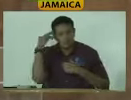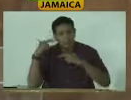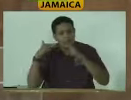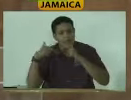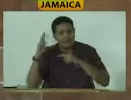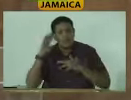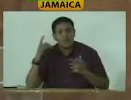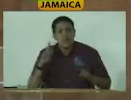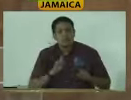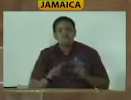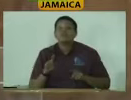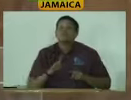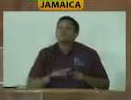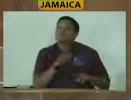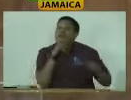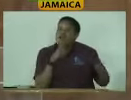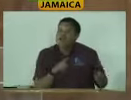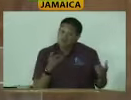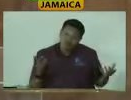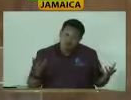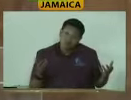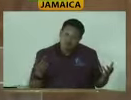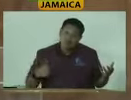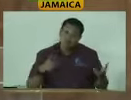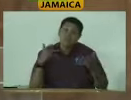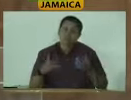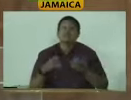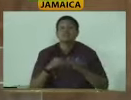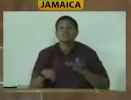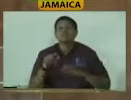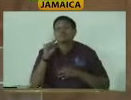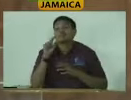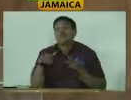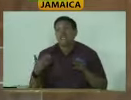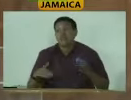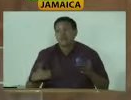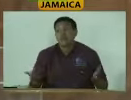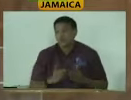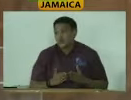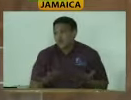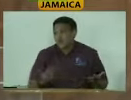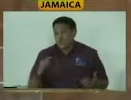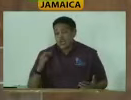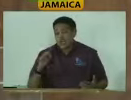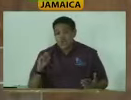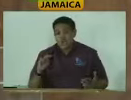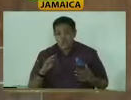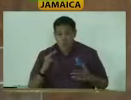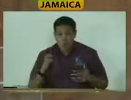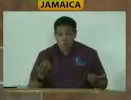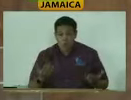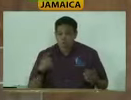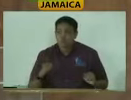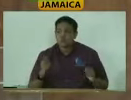pending that happening, we are here in this garden house and we ought to do what